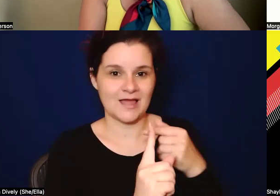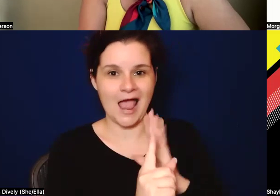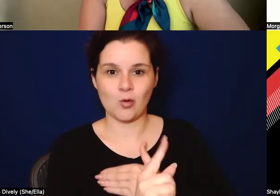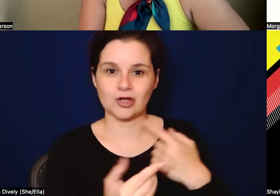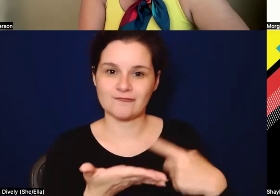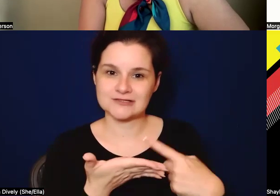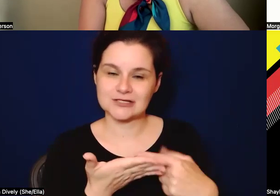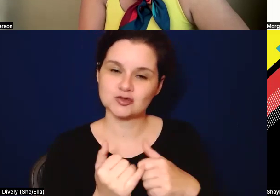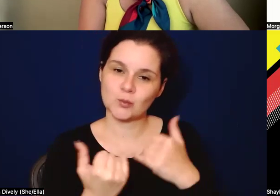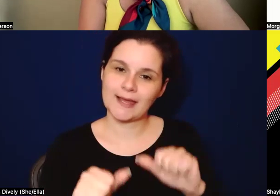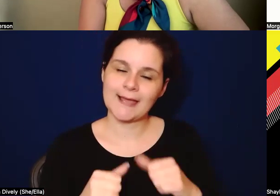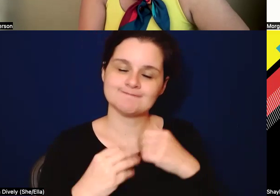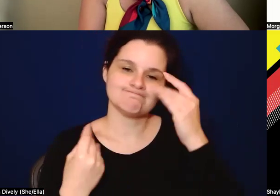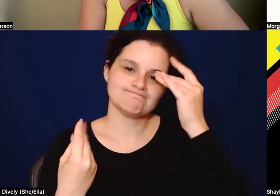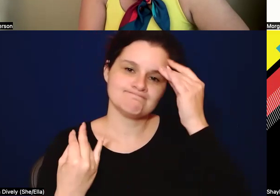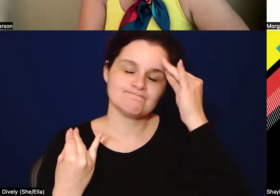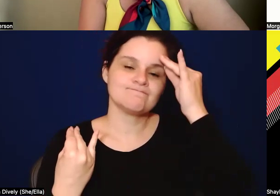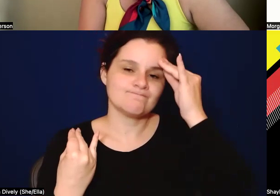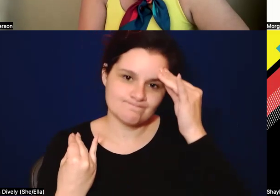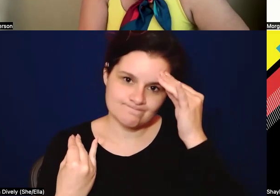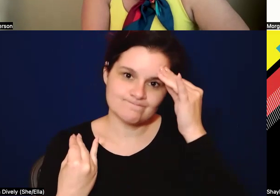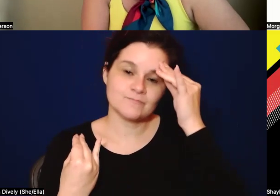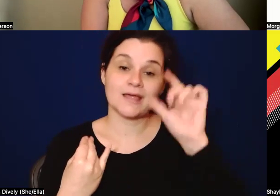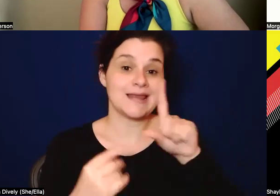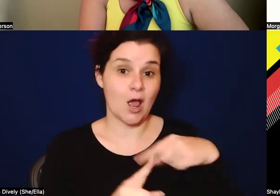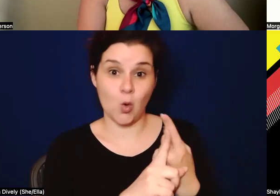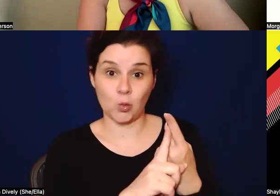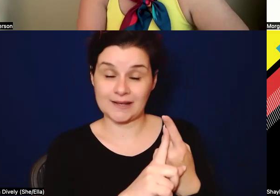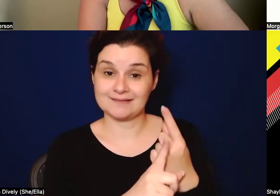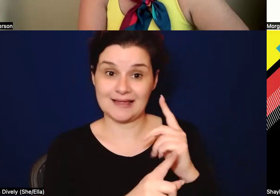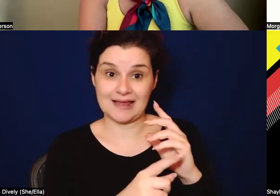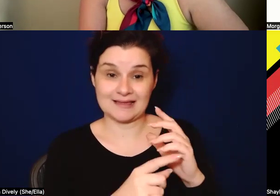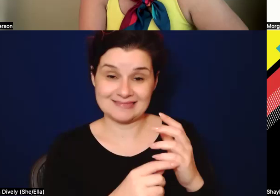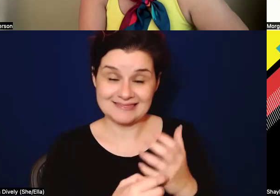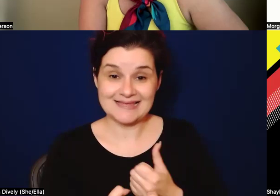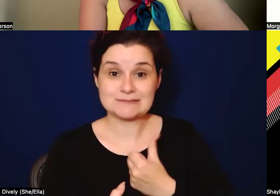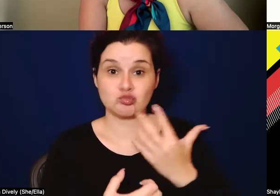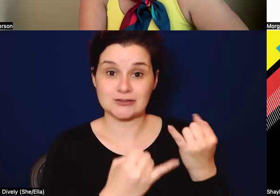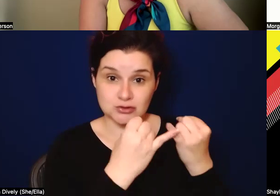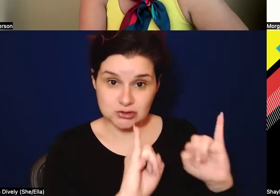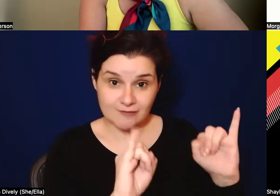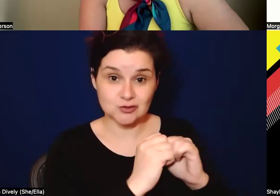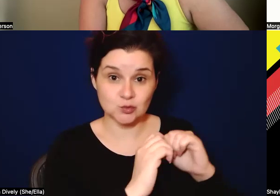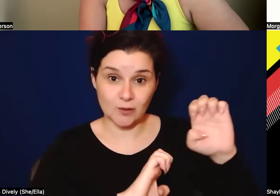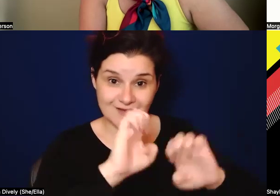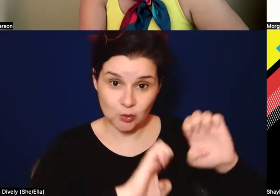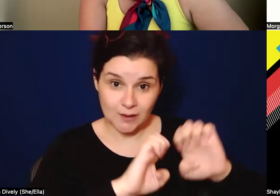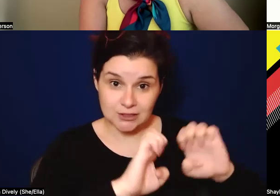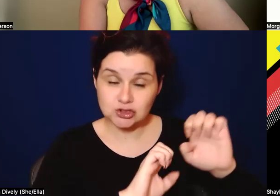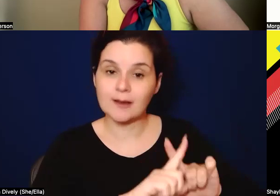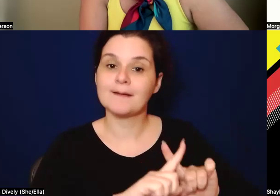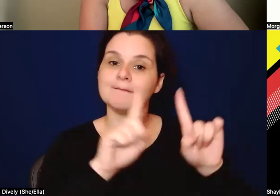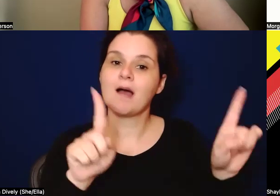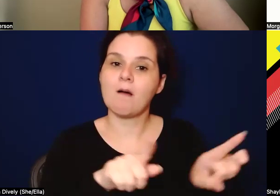to sit with this a little bit, to consider, um, not only the expression of sovereignty through evaluation, but,